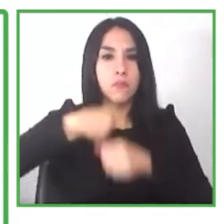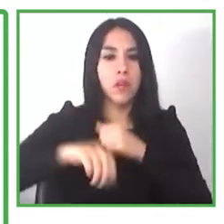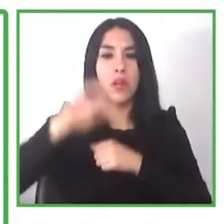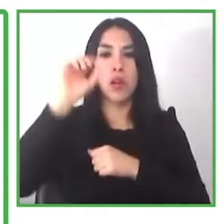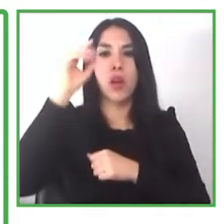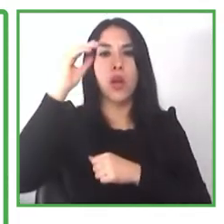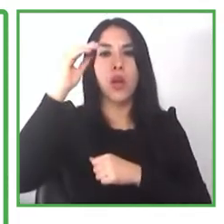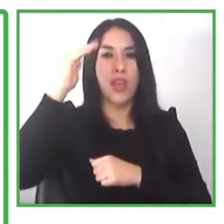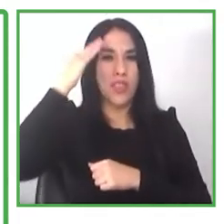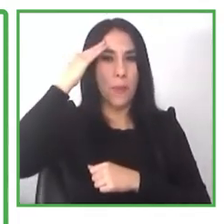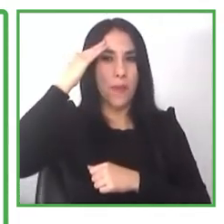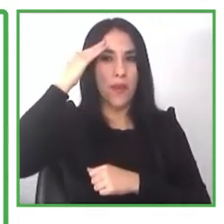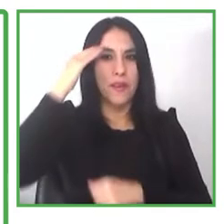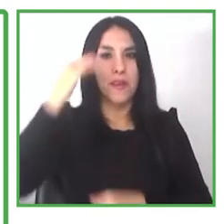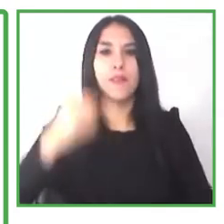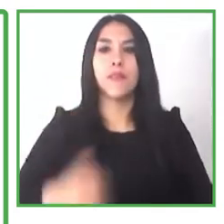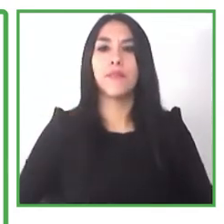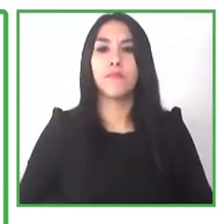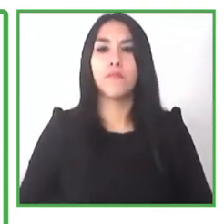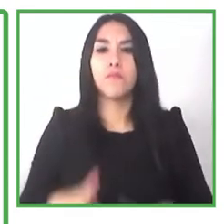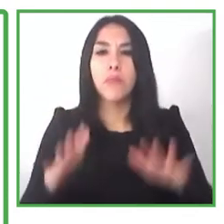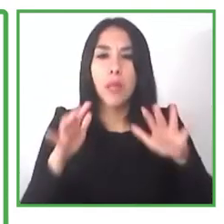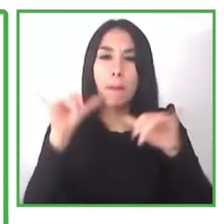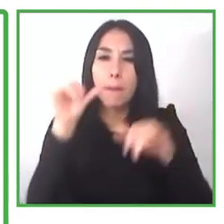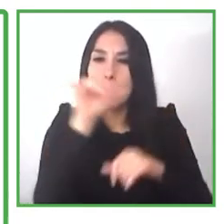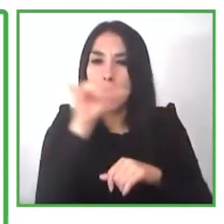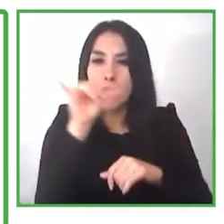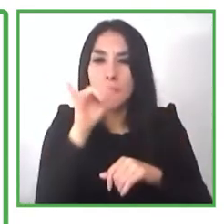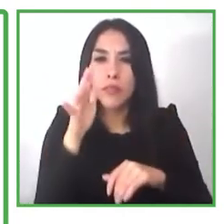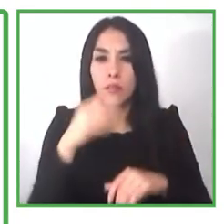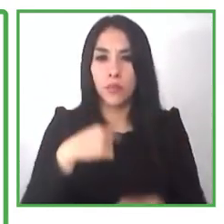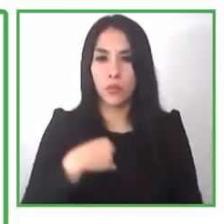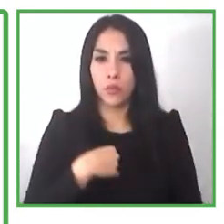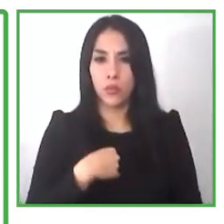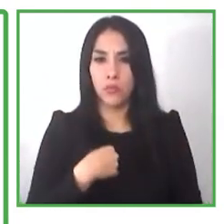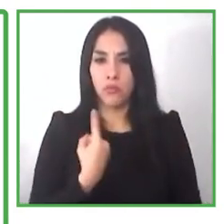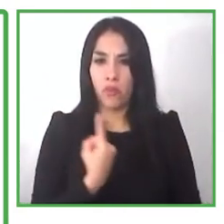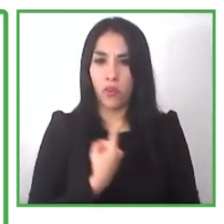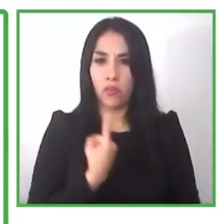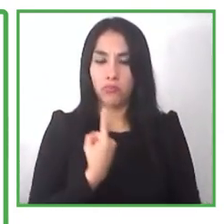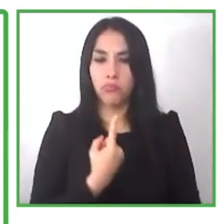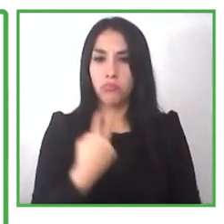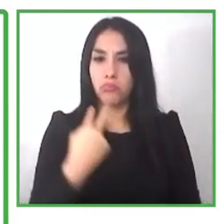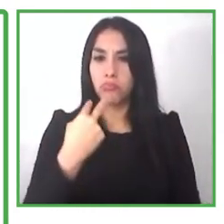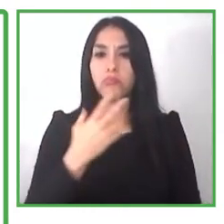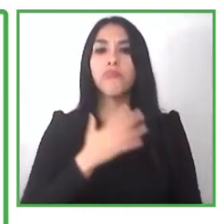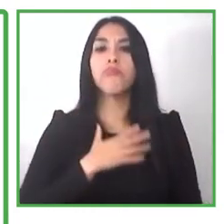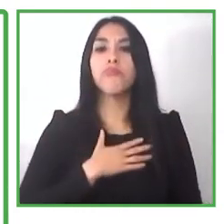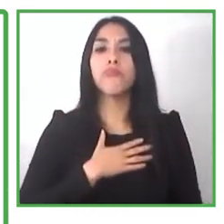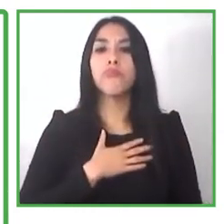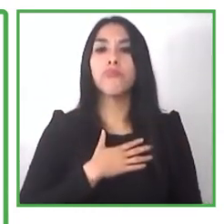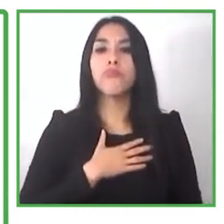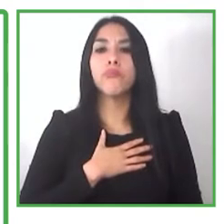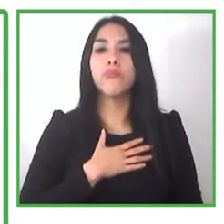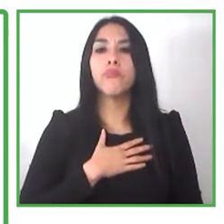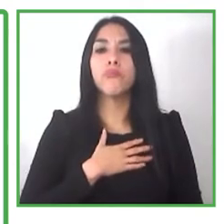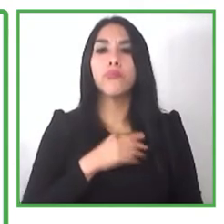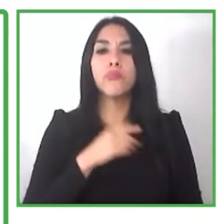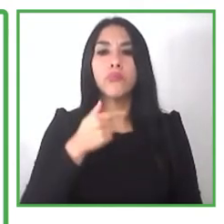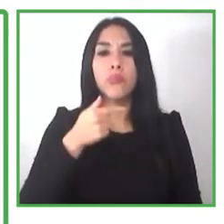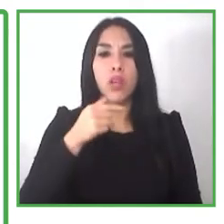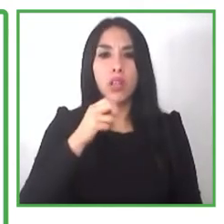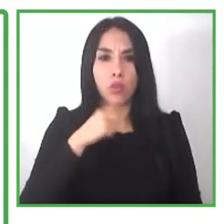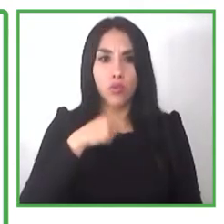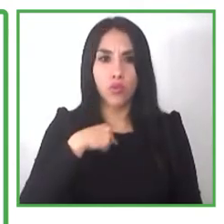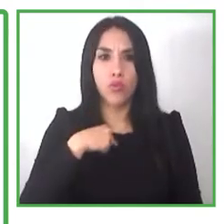and the living link was started by a mother and daughter team back in 2000 uh the mom's name is